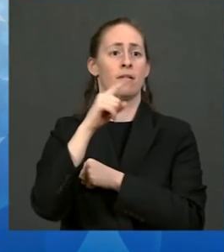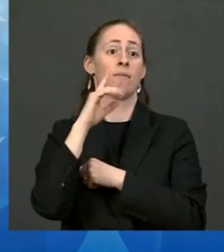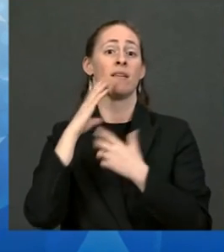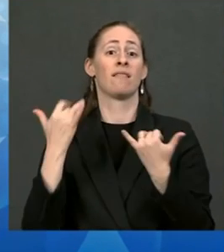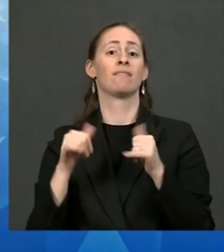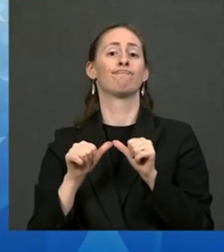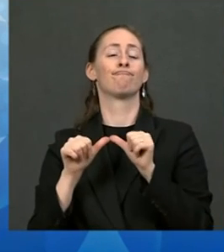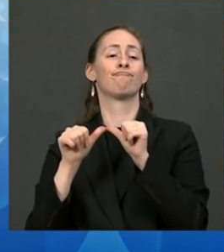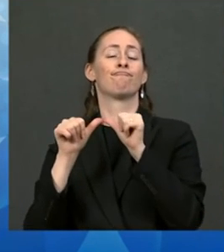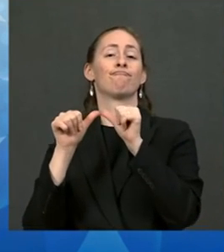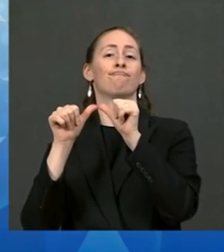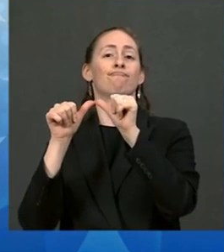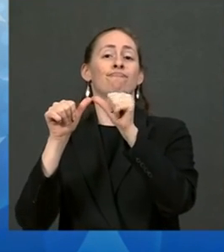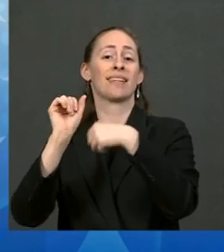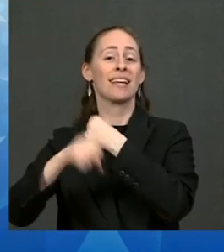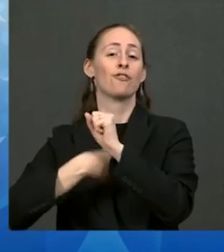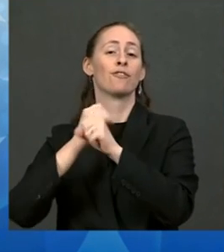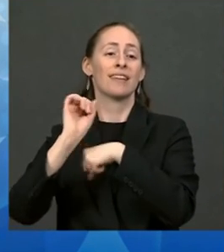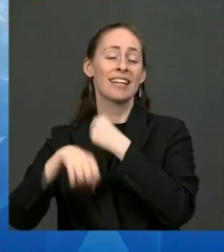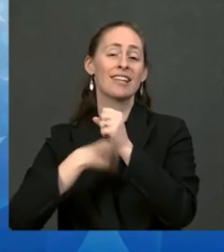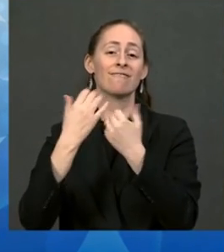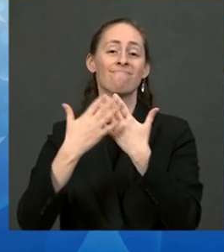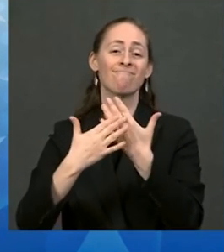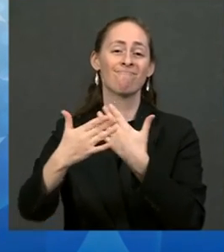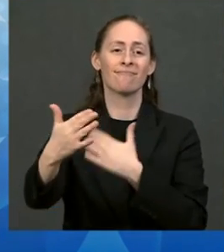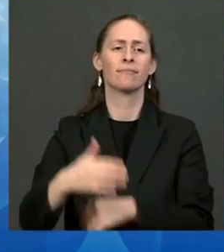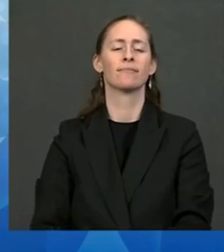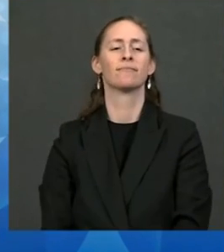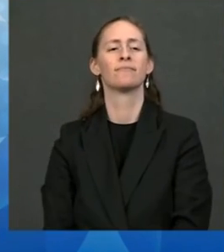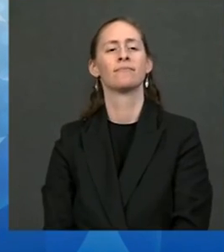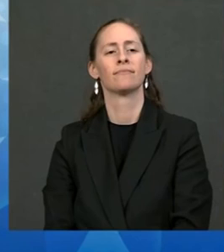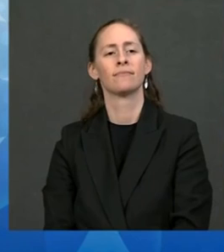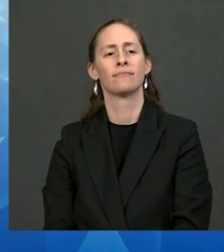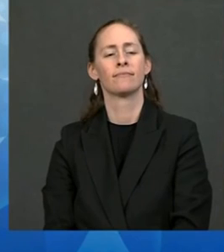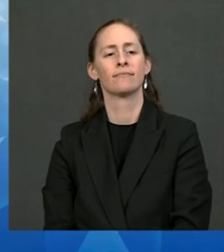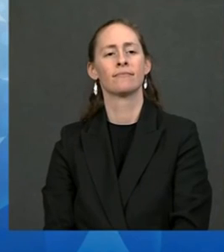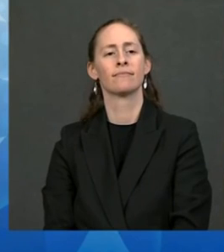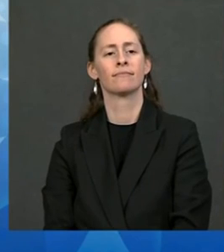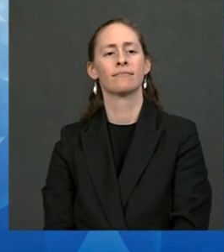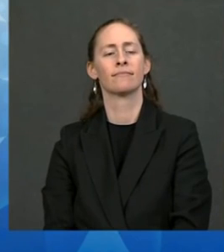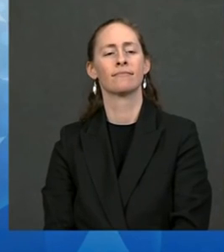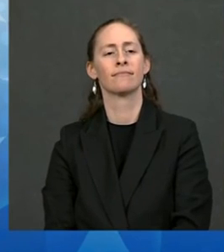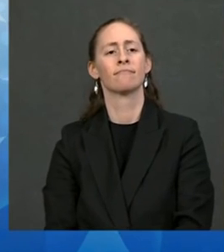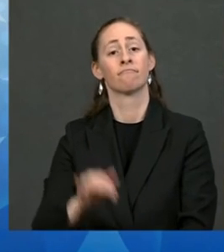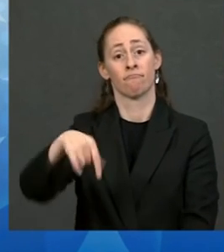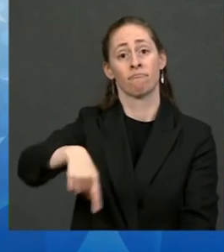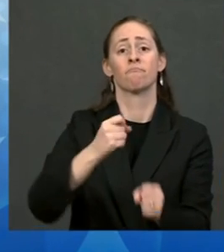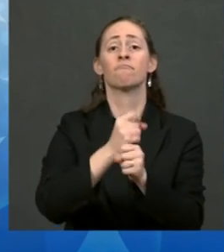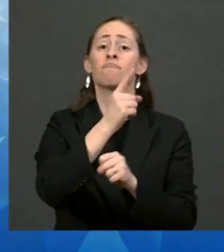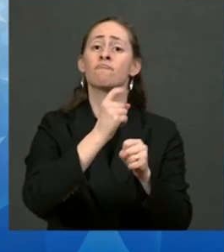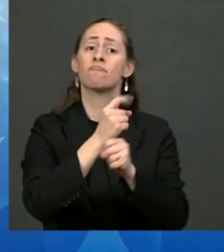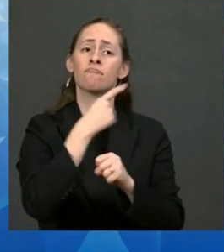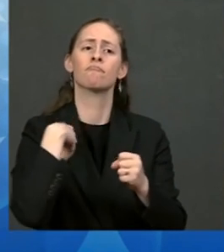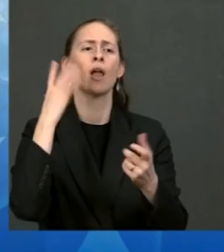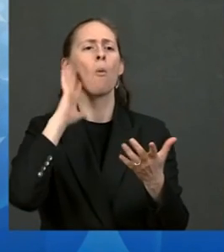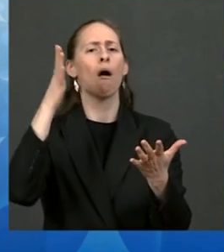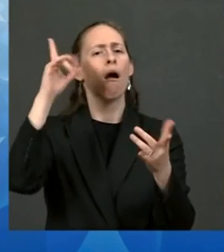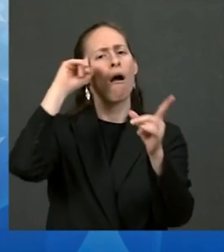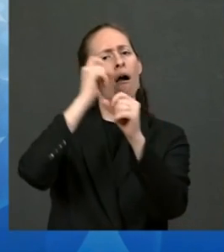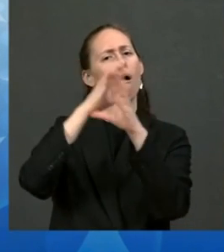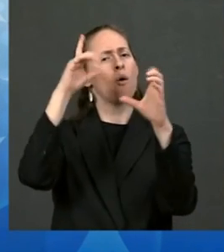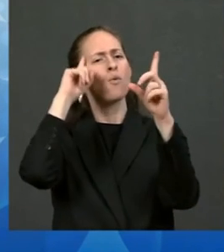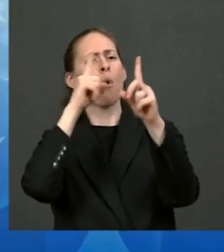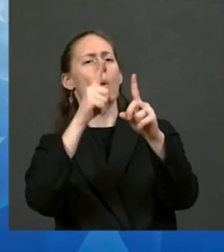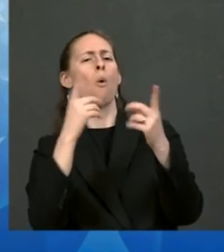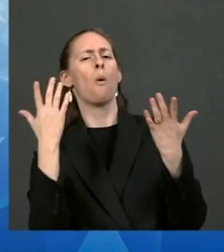come. Each year, this summit will serve as a milestone to measure progress, course correct where needed, and